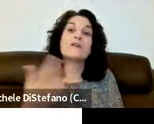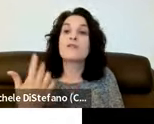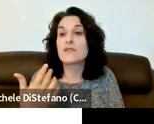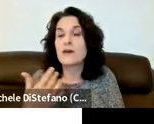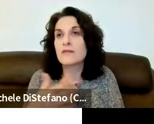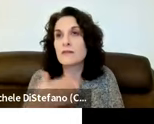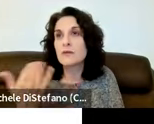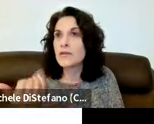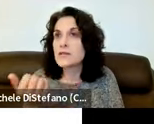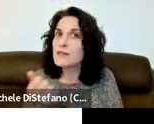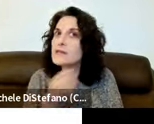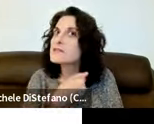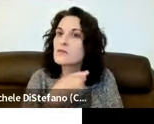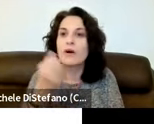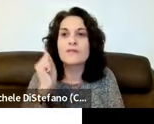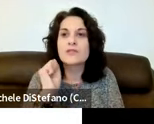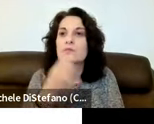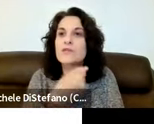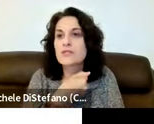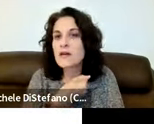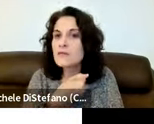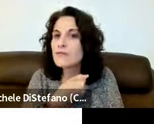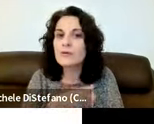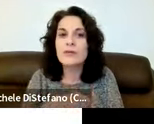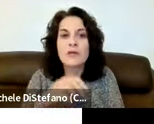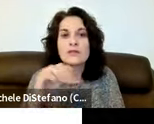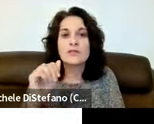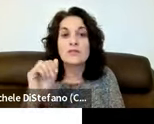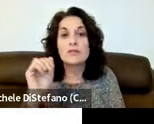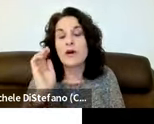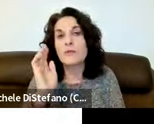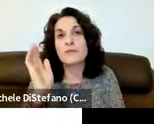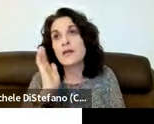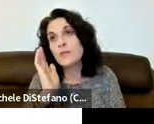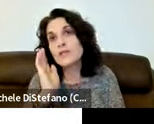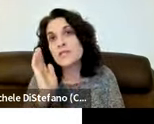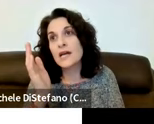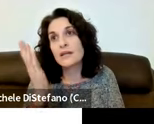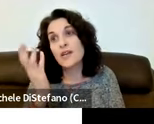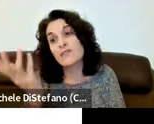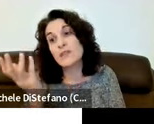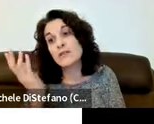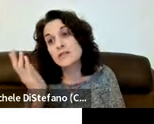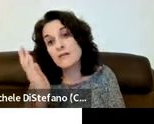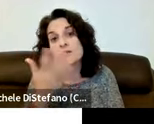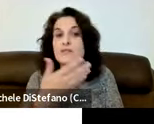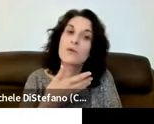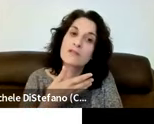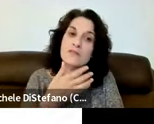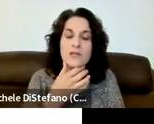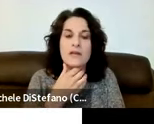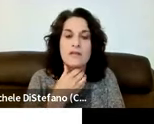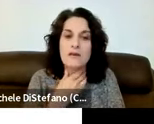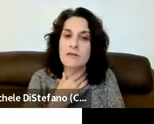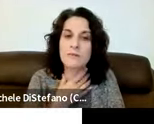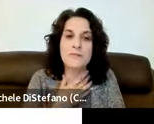in one ear over the other a good way to tell that is do you often switch the telephone do you um lay on one side and you can't really hear the television as